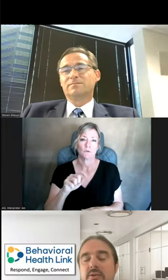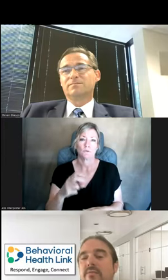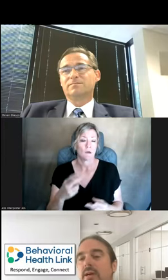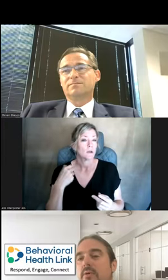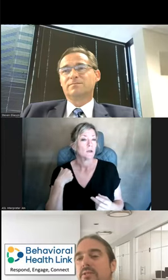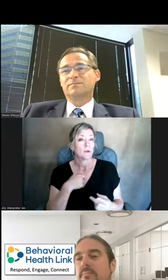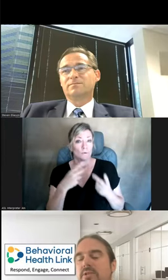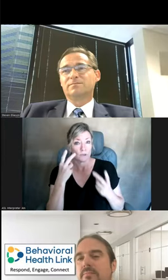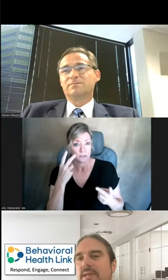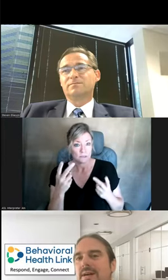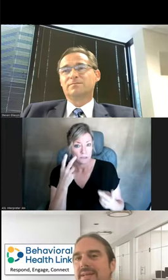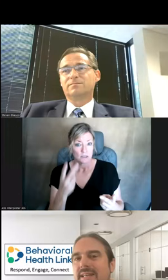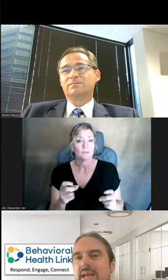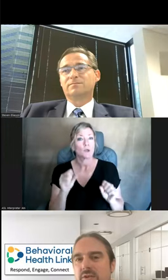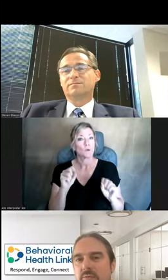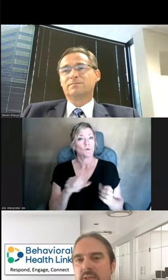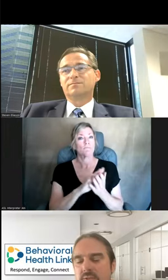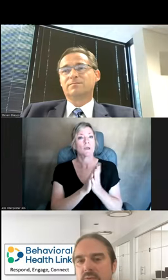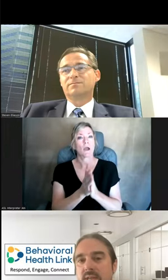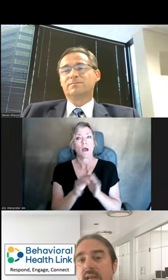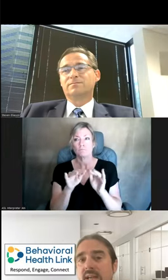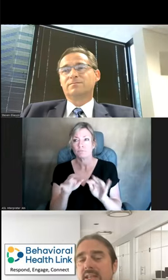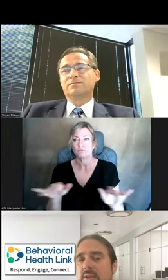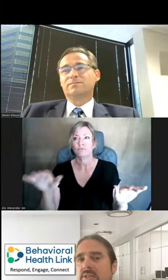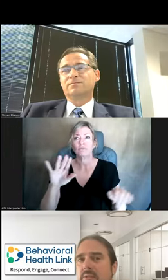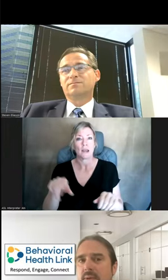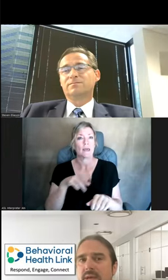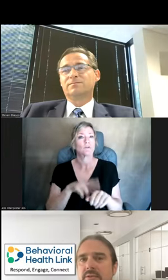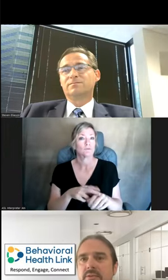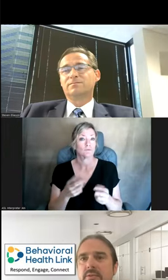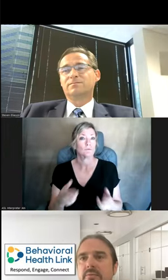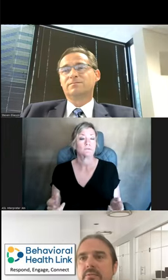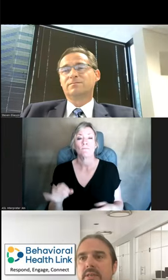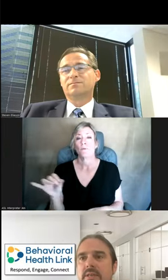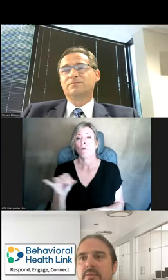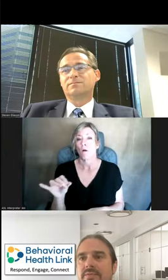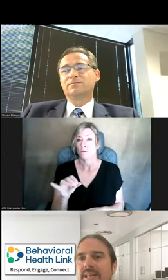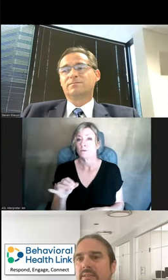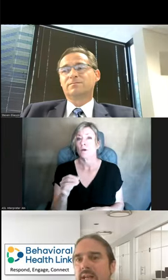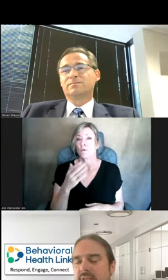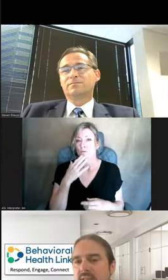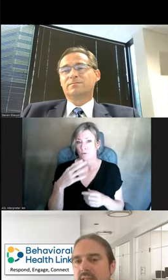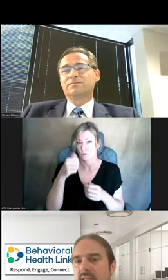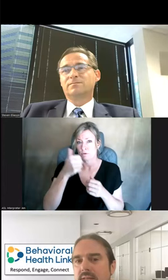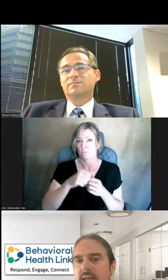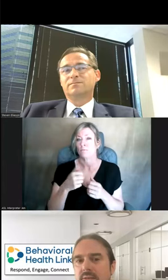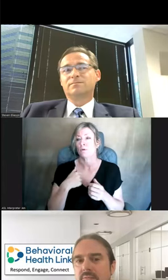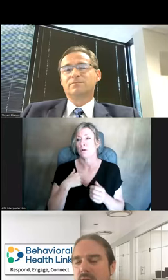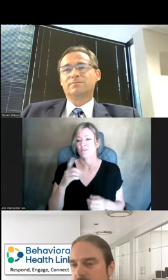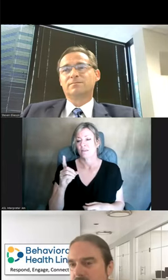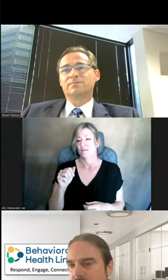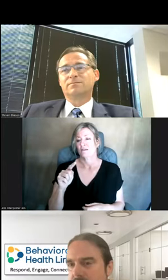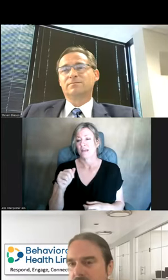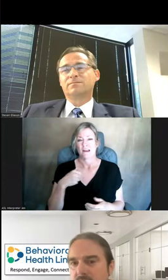that could very much become a national resource. It's also a reminder, too, of data that I've seen that